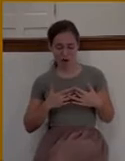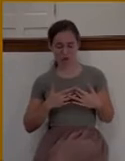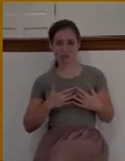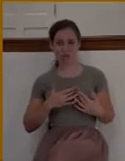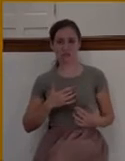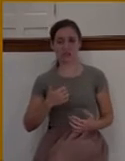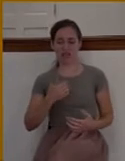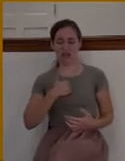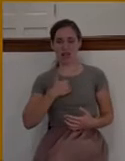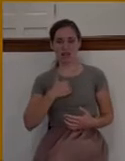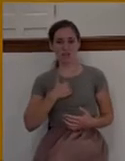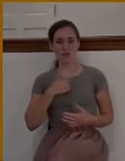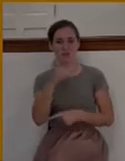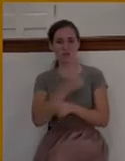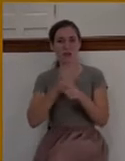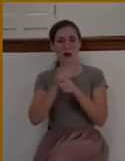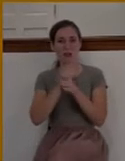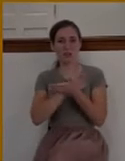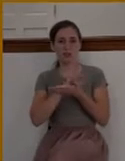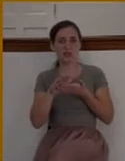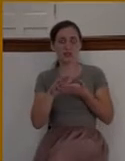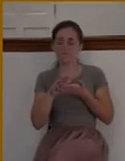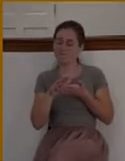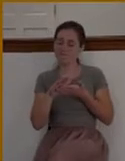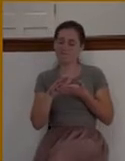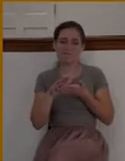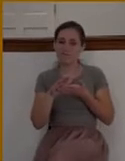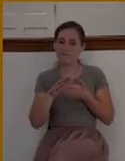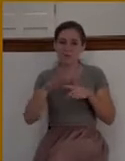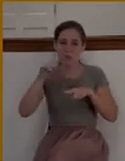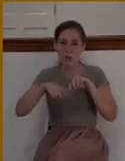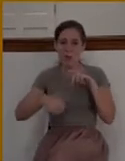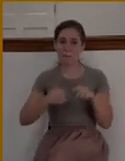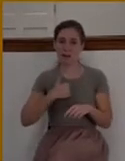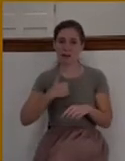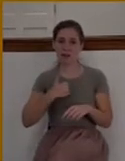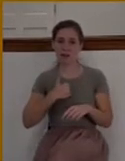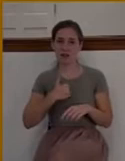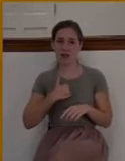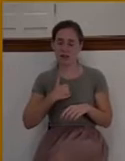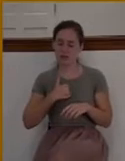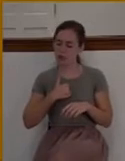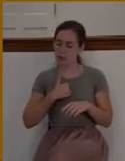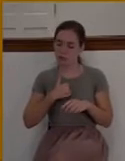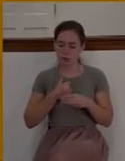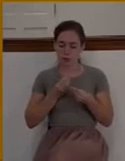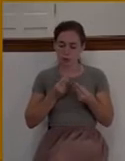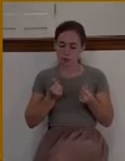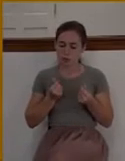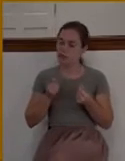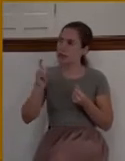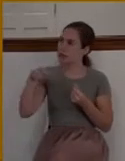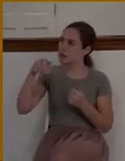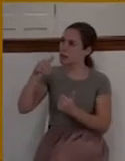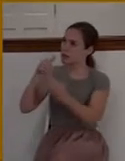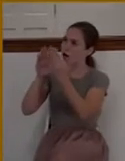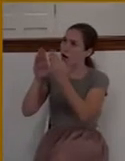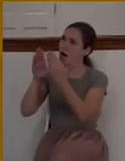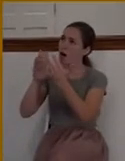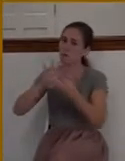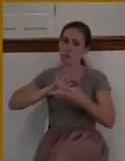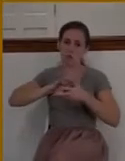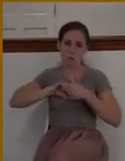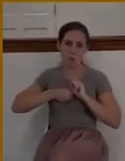planted and watered by the tears of sinners mourning over their sin.